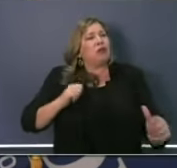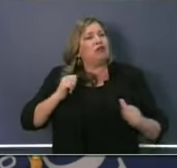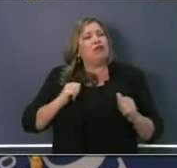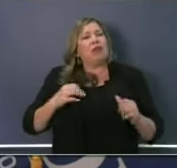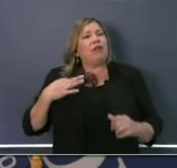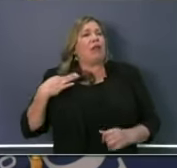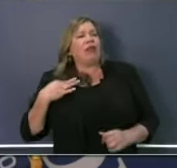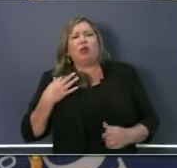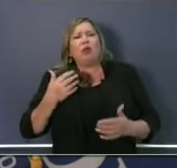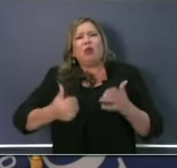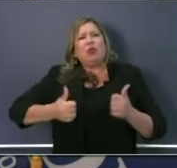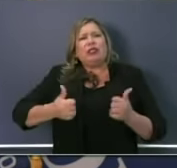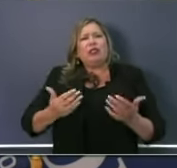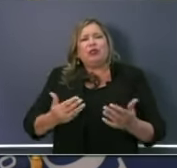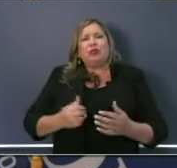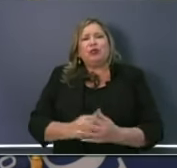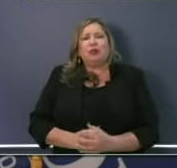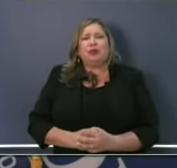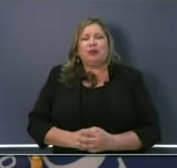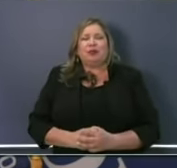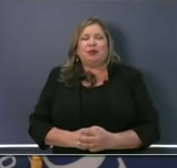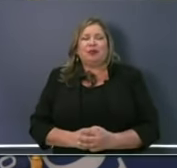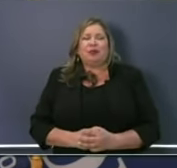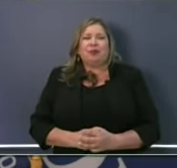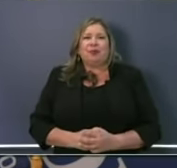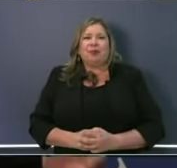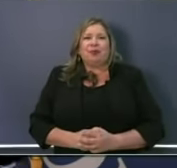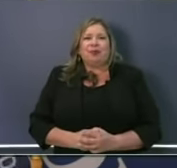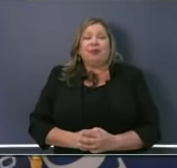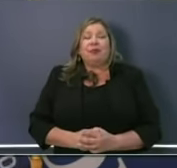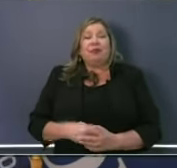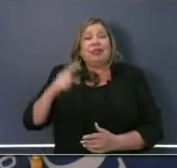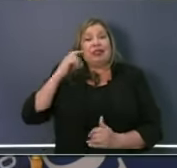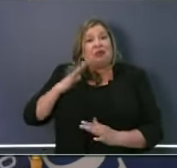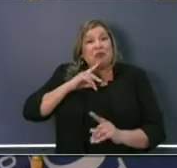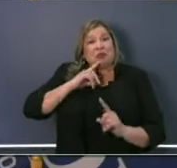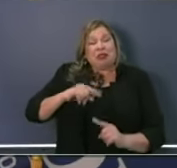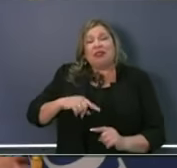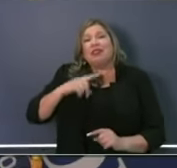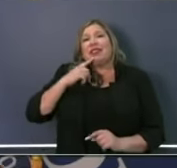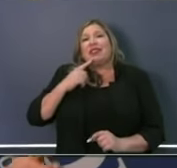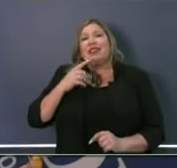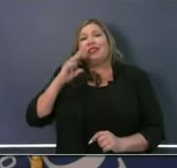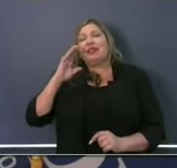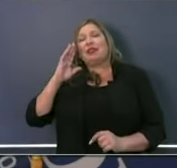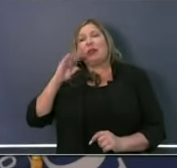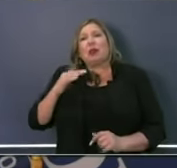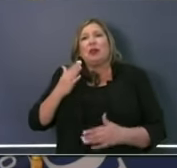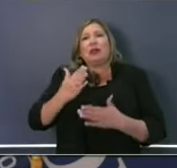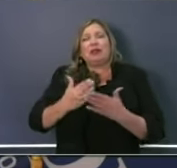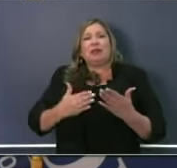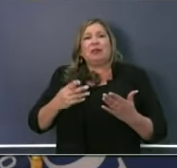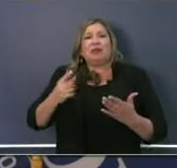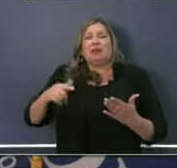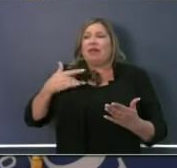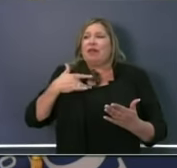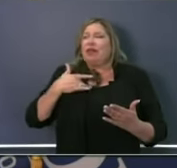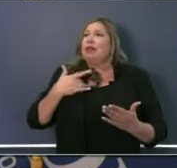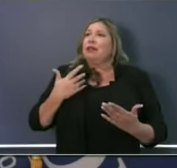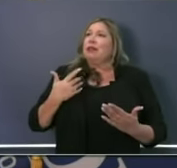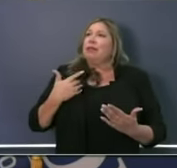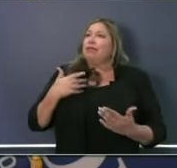Let me give you a specific. I know a lot of folks in this country are talking about, well, it's time to start imposing ourselves from a federal perspective.